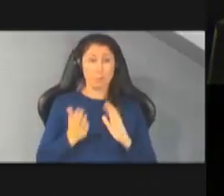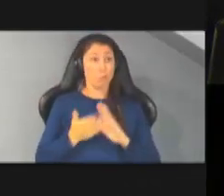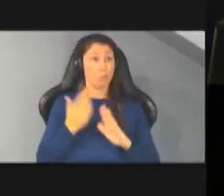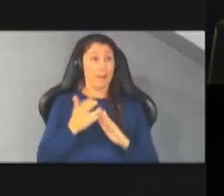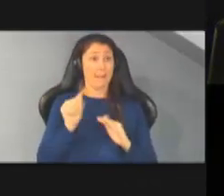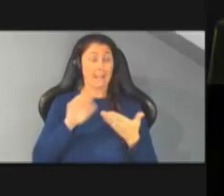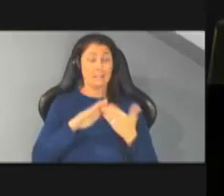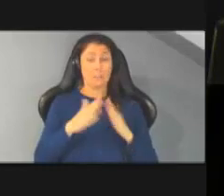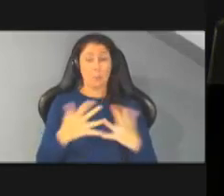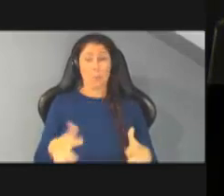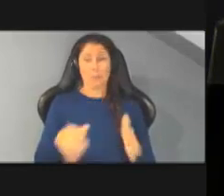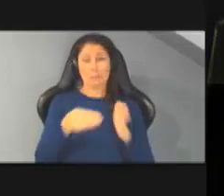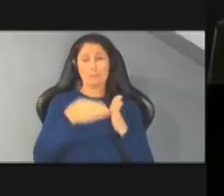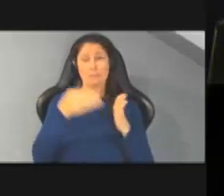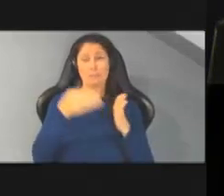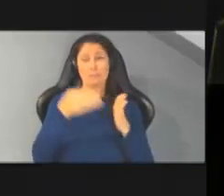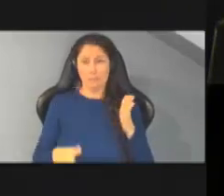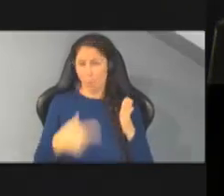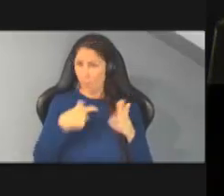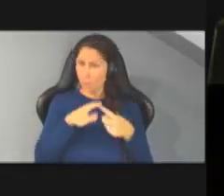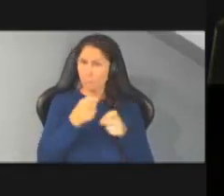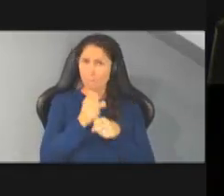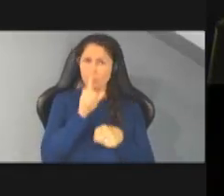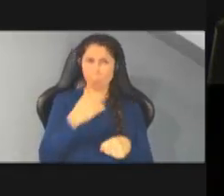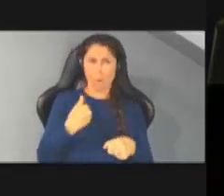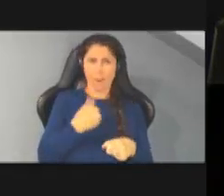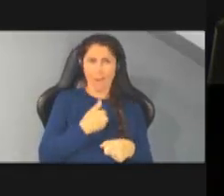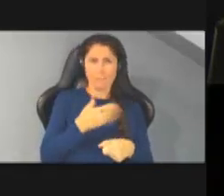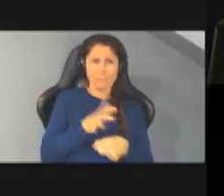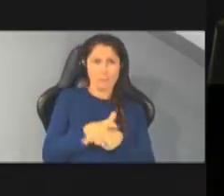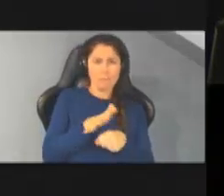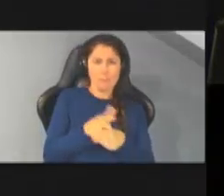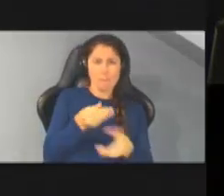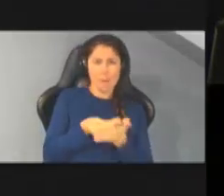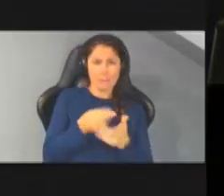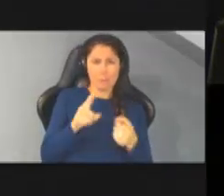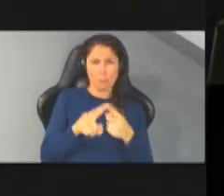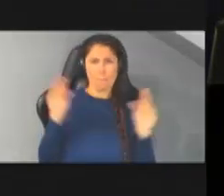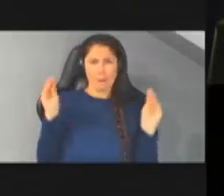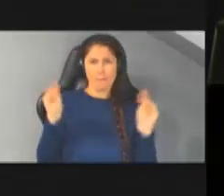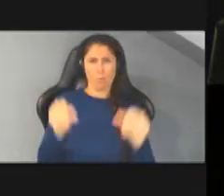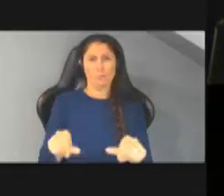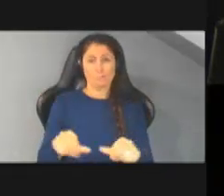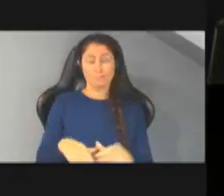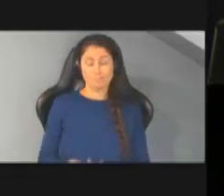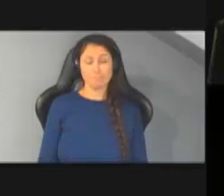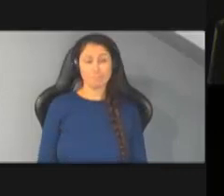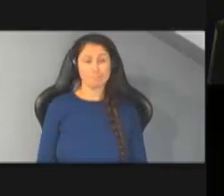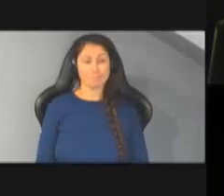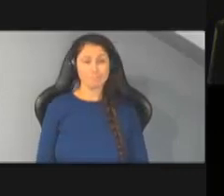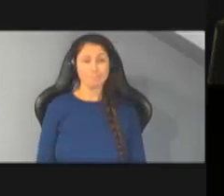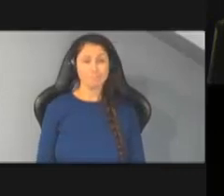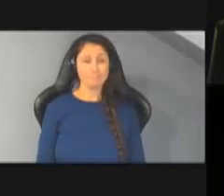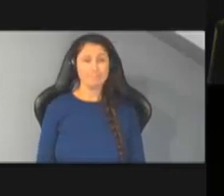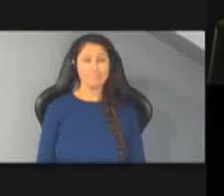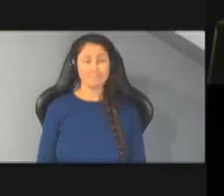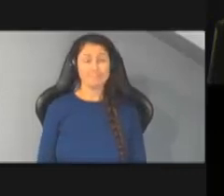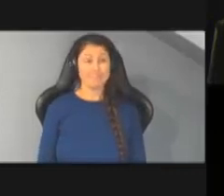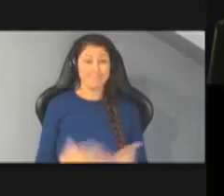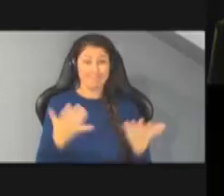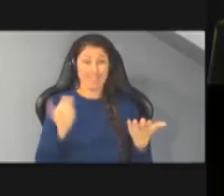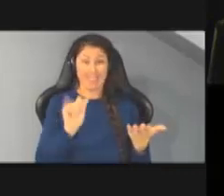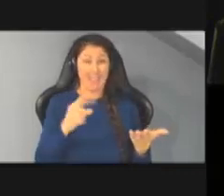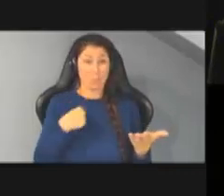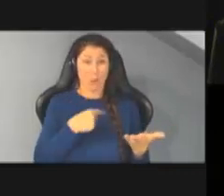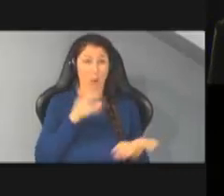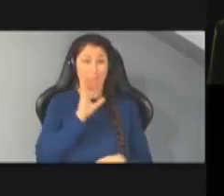uh and we need to make sure that we have enough money to pay for that and that's where i'm going to leave you today